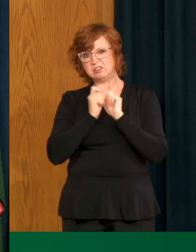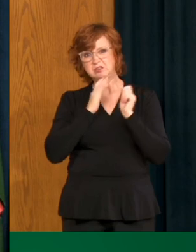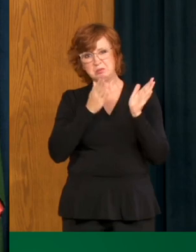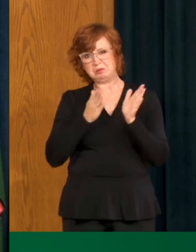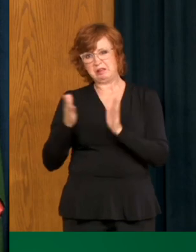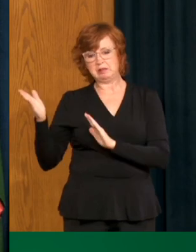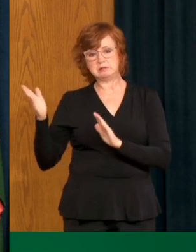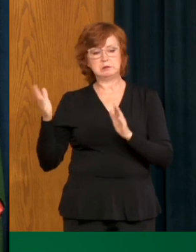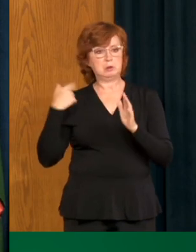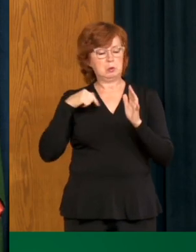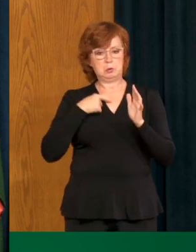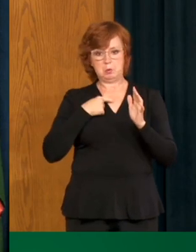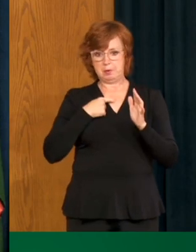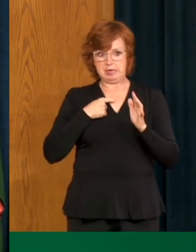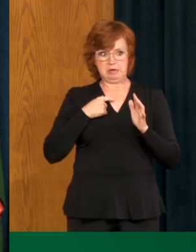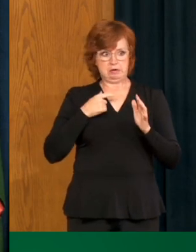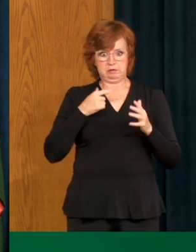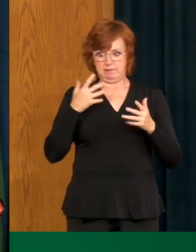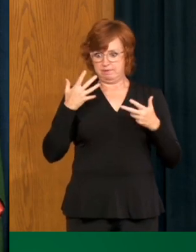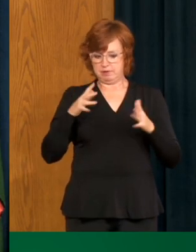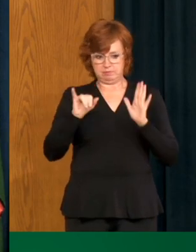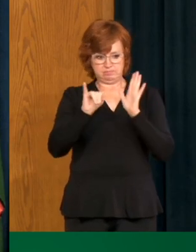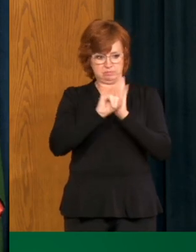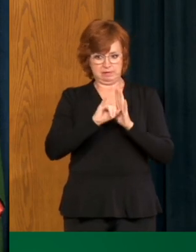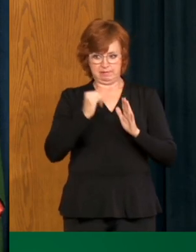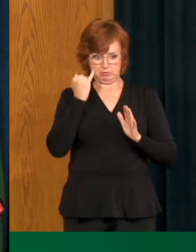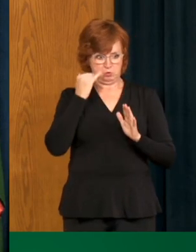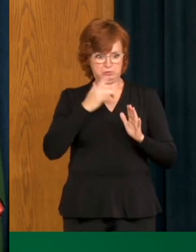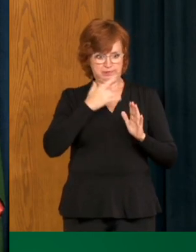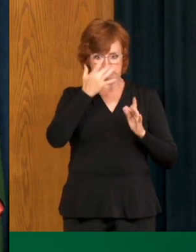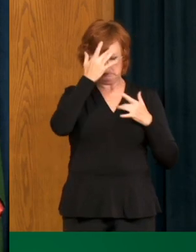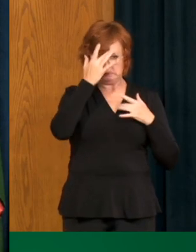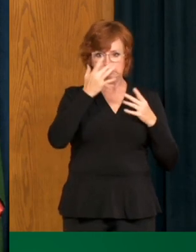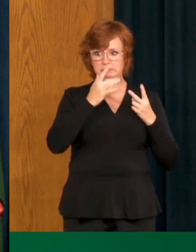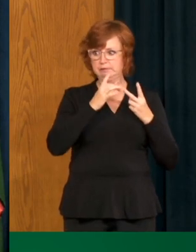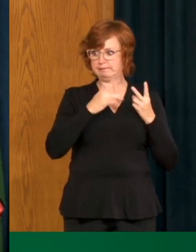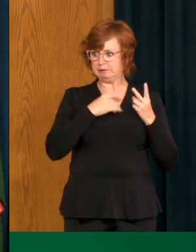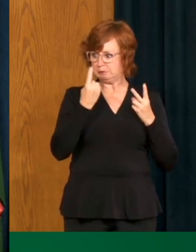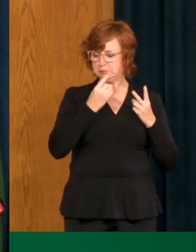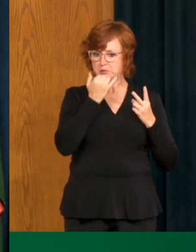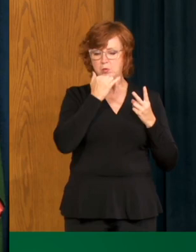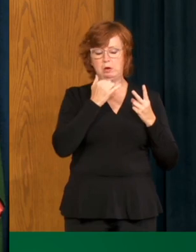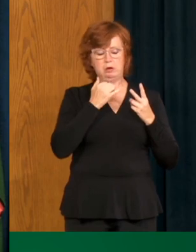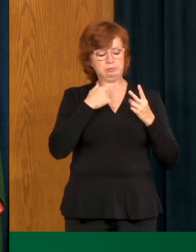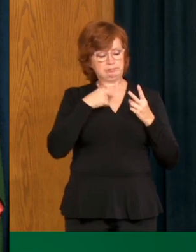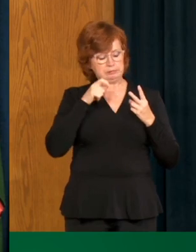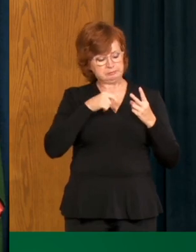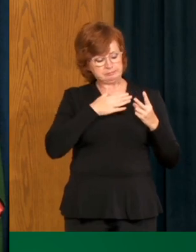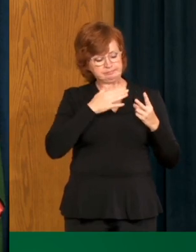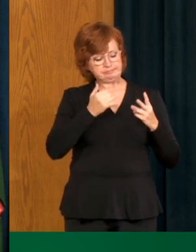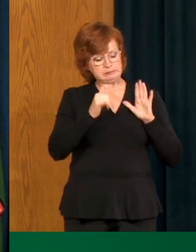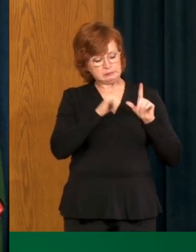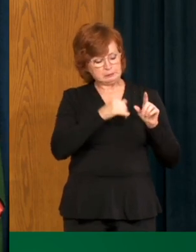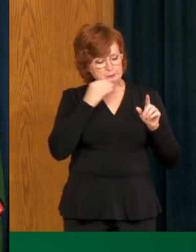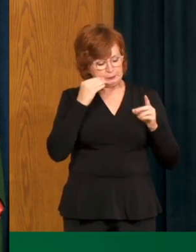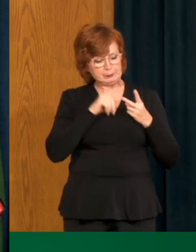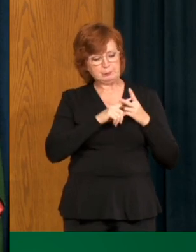and to ultimately self isolate if required to ensure that we are able to get the spread of COVID-19 under control.